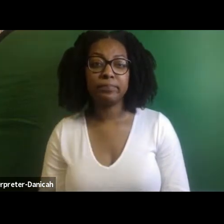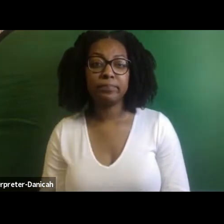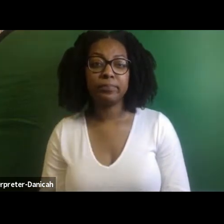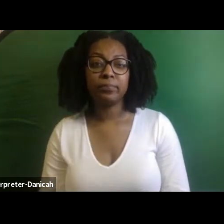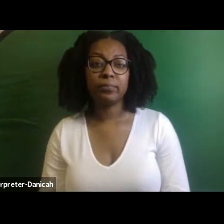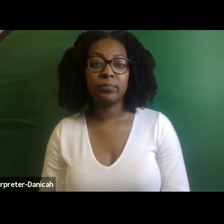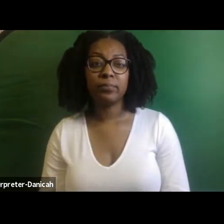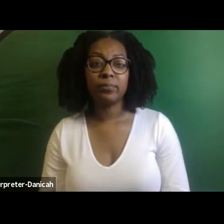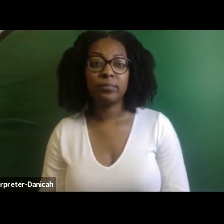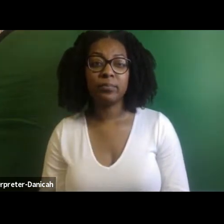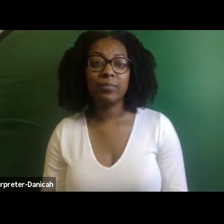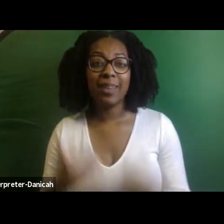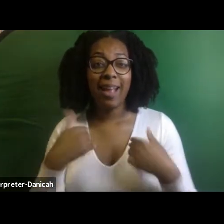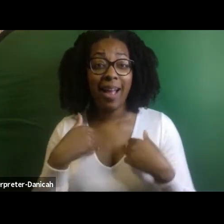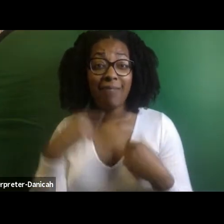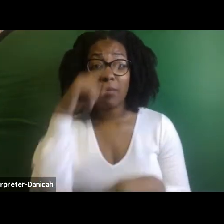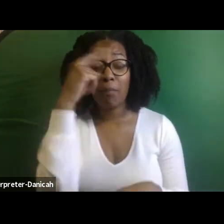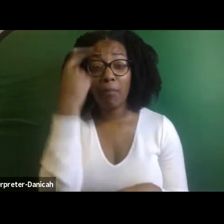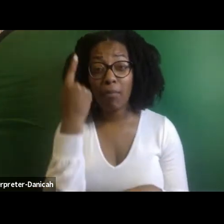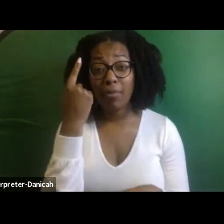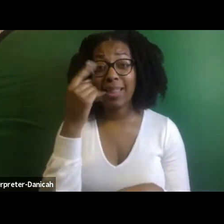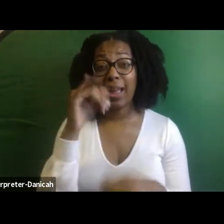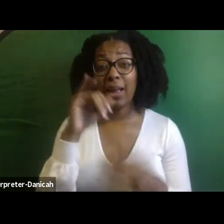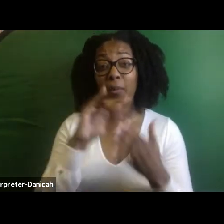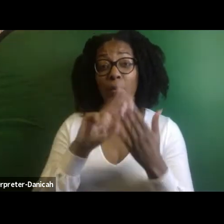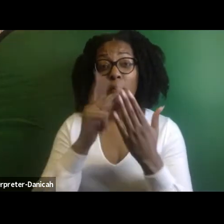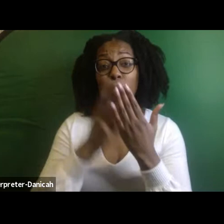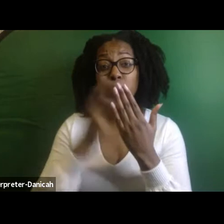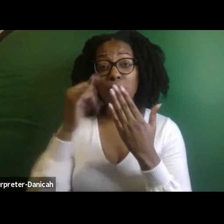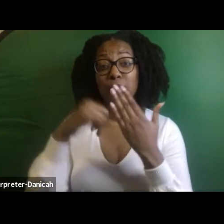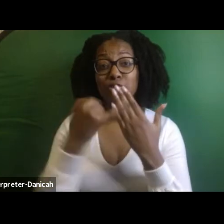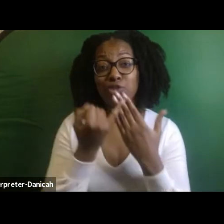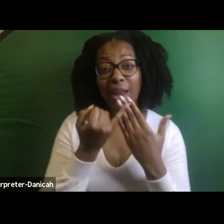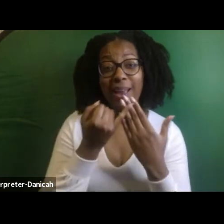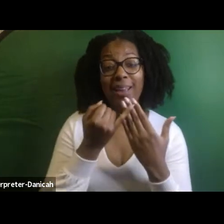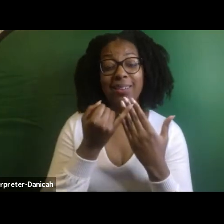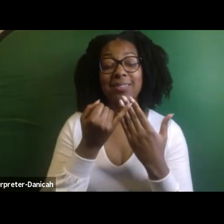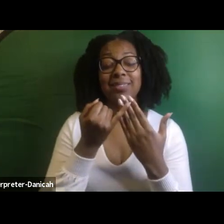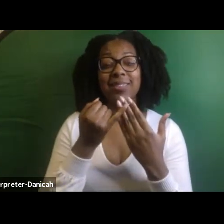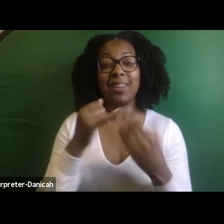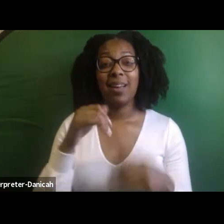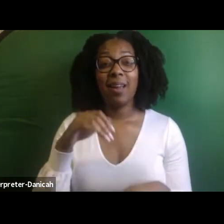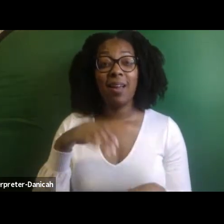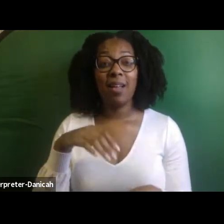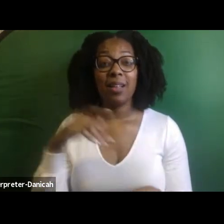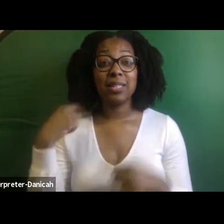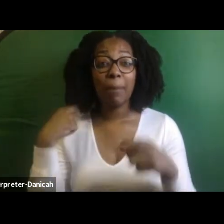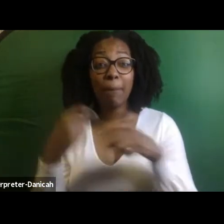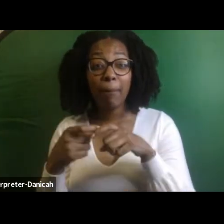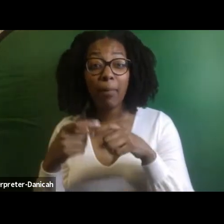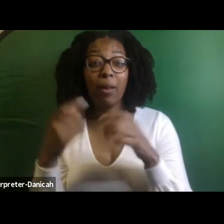project or the Asian project or the Latino project. And then after that, you're not thought about,